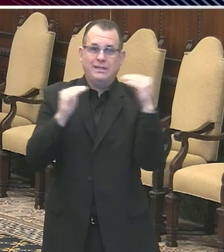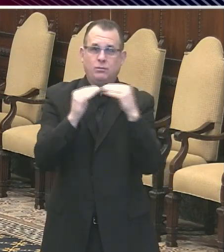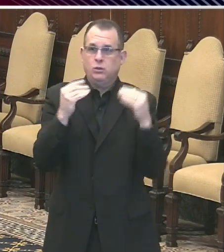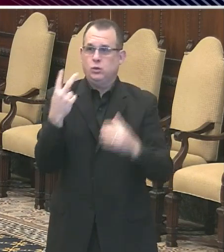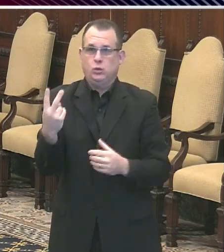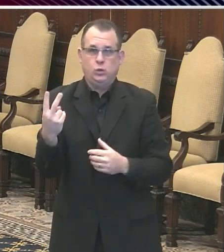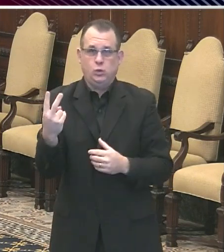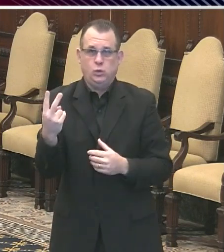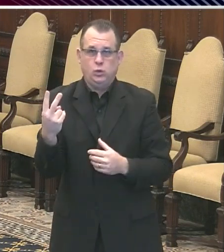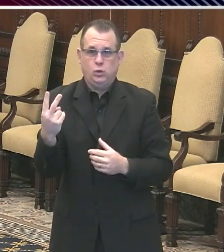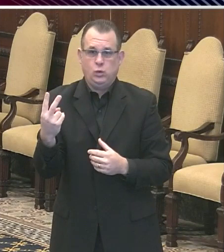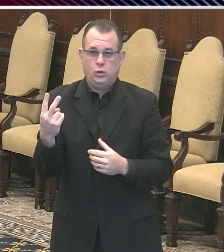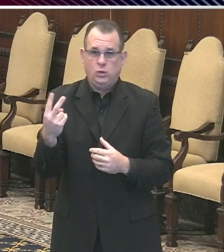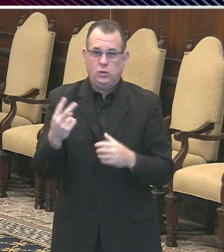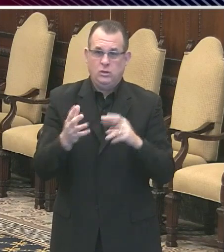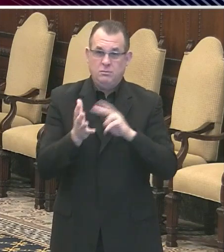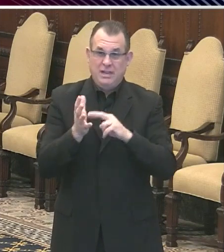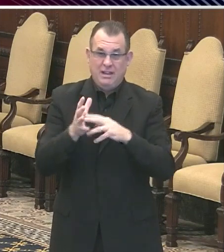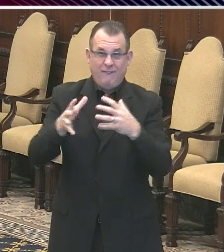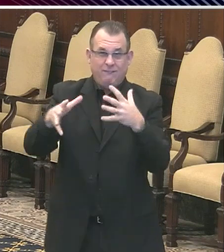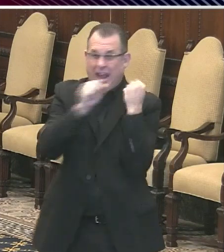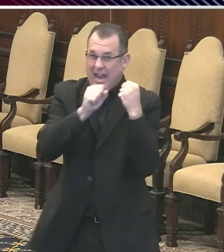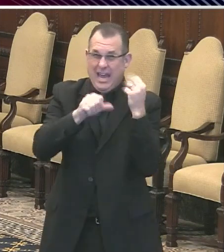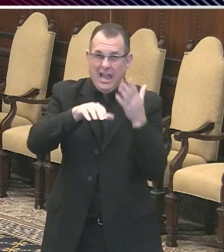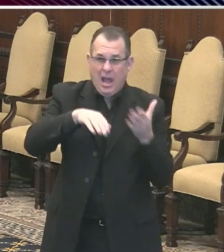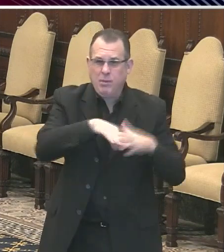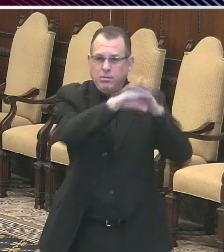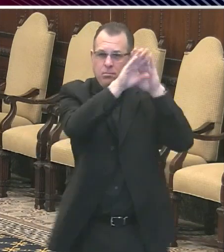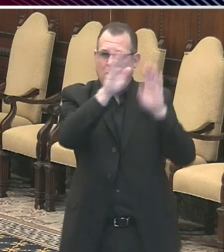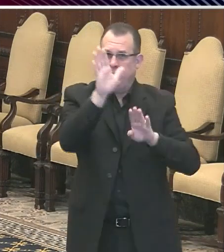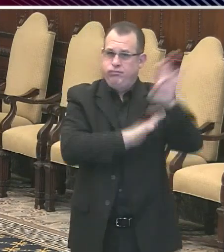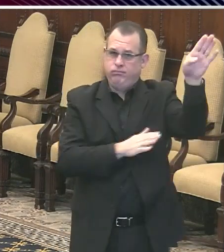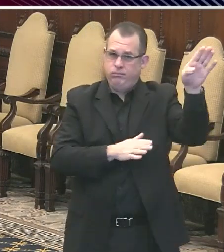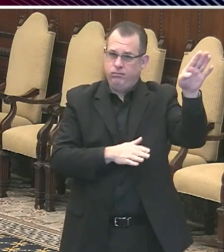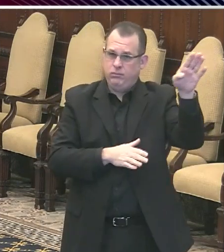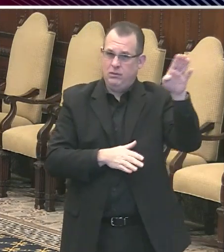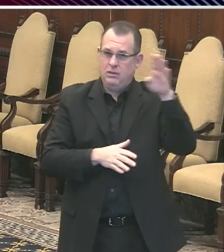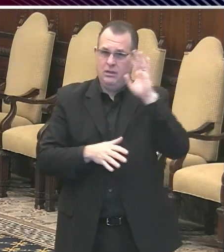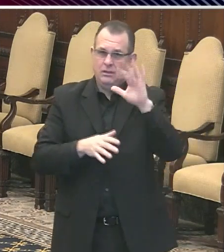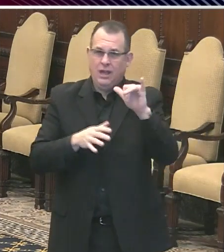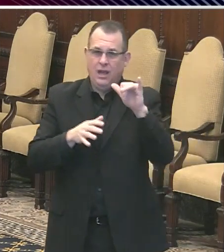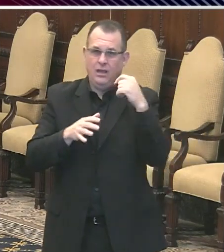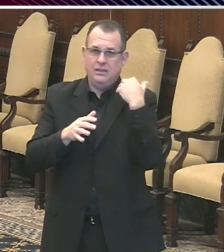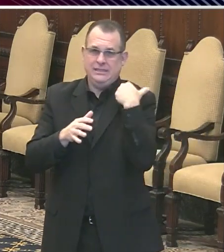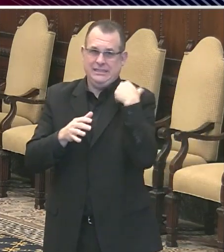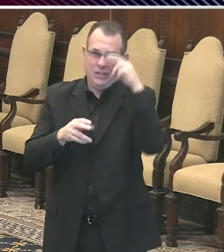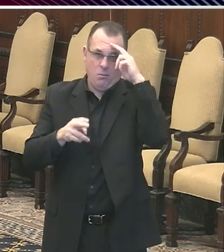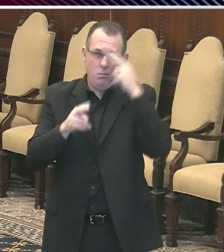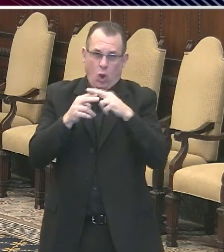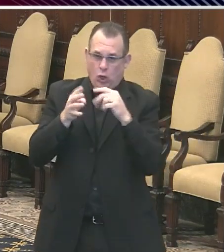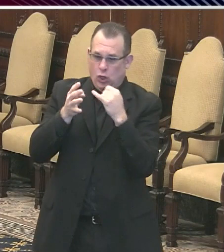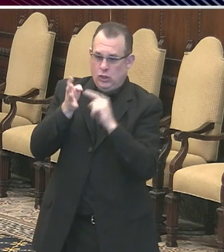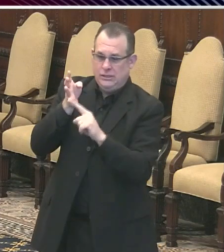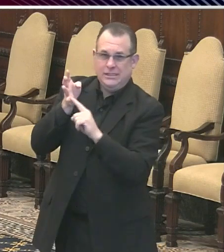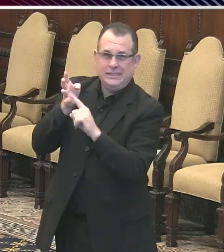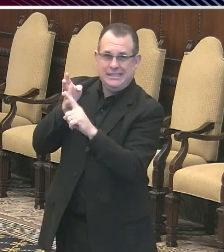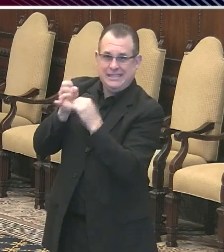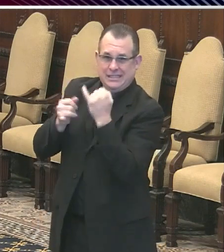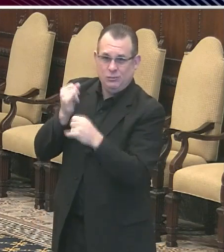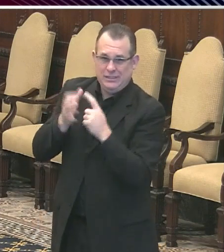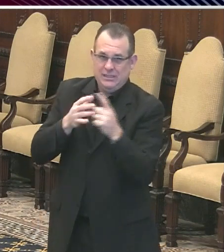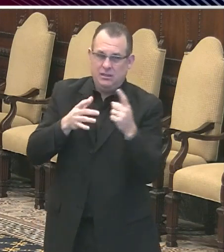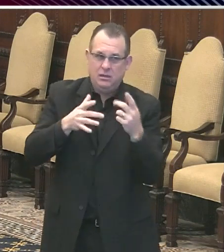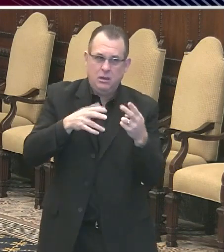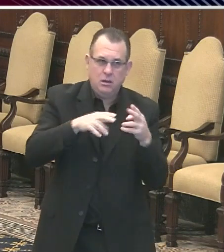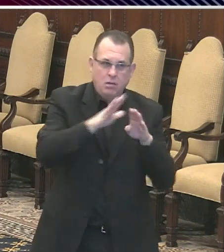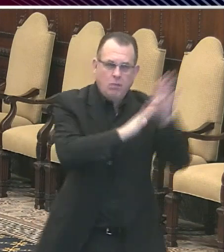rising epidemic. And that's what we had in Philadelphia in late March. Now, if each person on average passed the infection on to